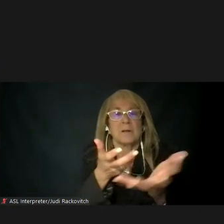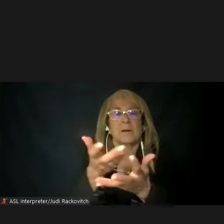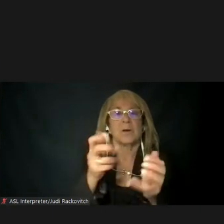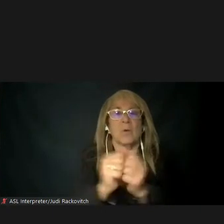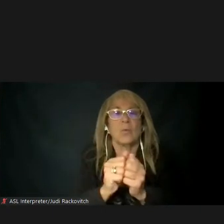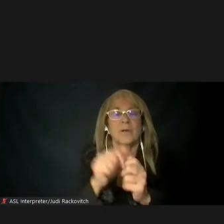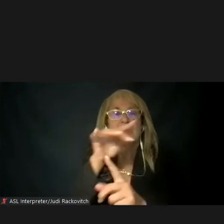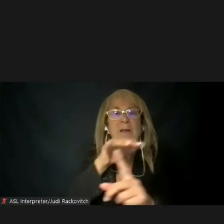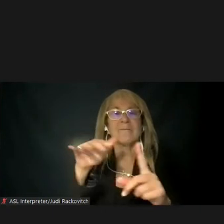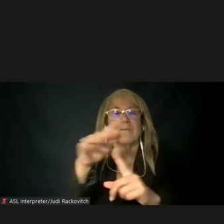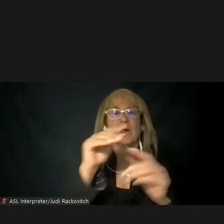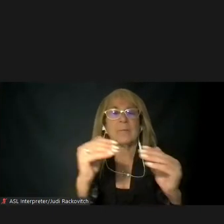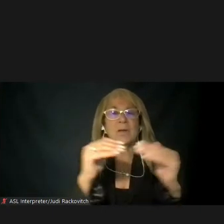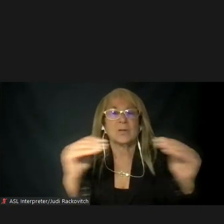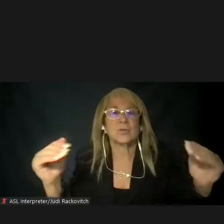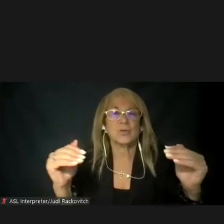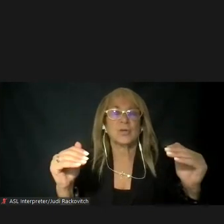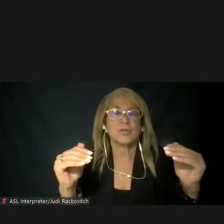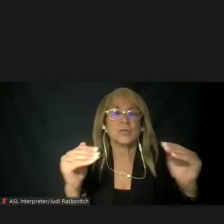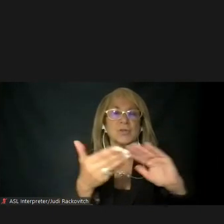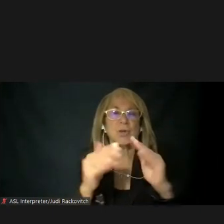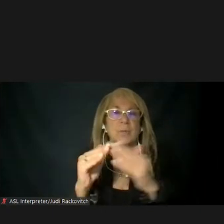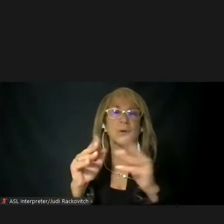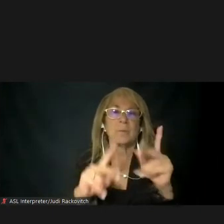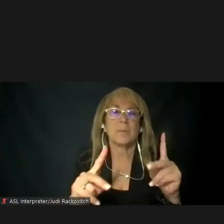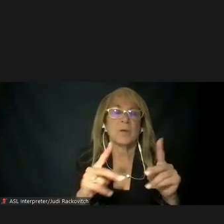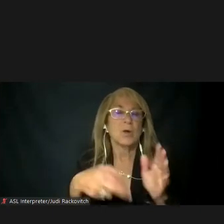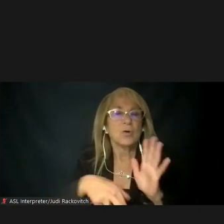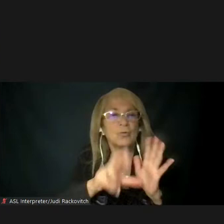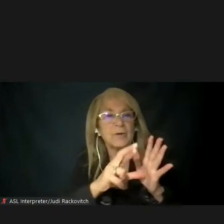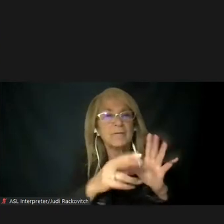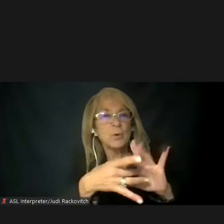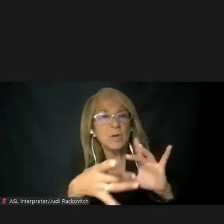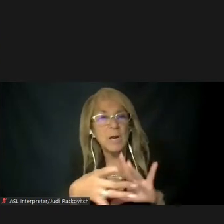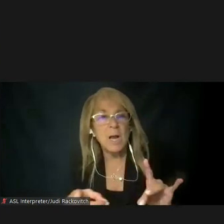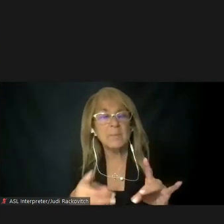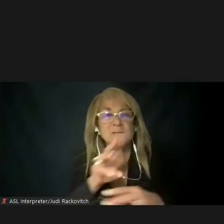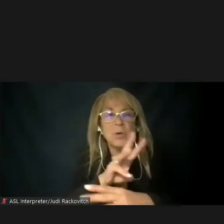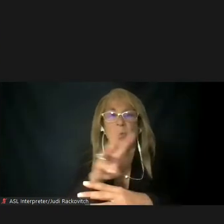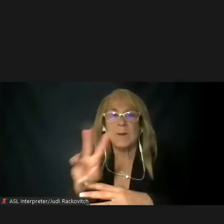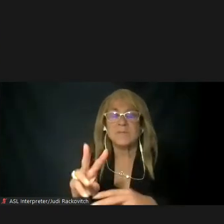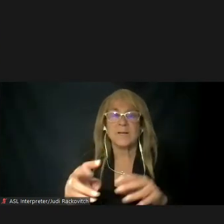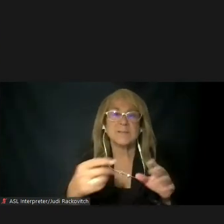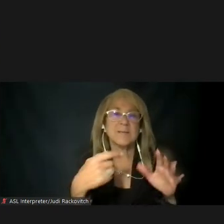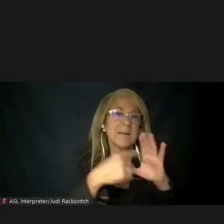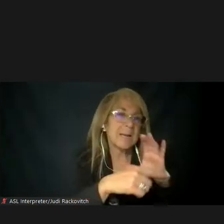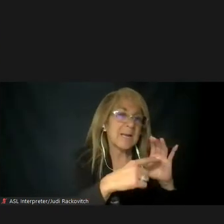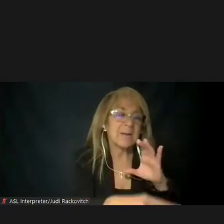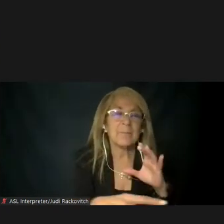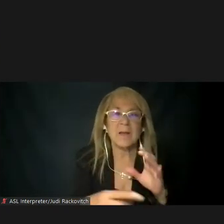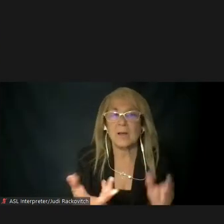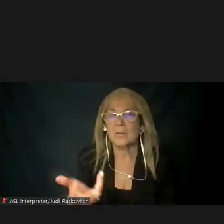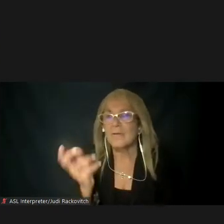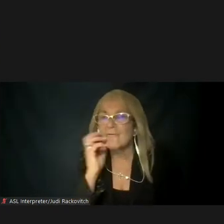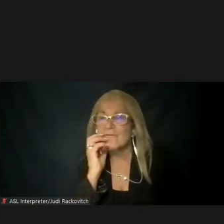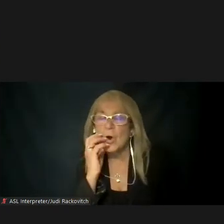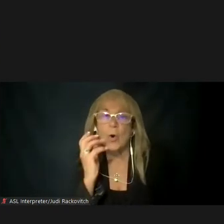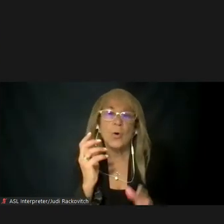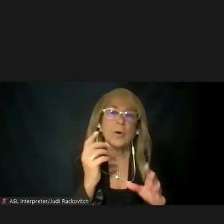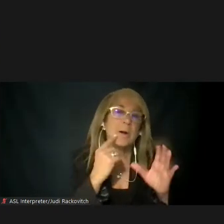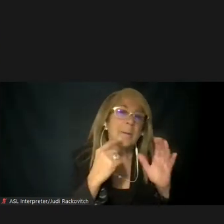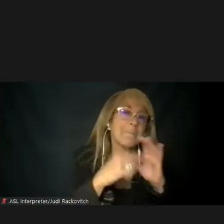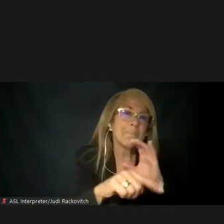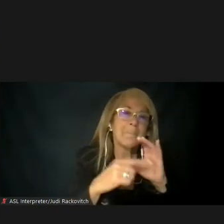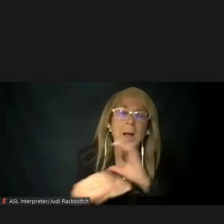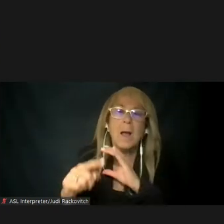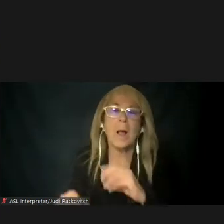to the meetings like today, reviewing comments submitted on our website, from email, by phone, and by mail, we'll be doing two other things